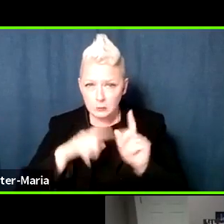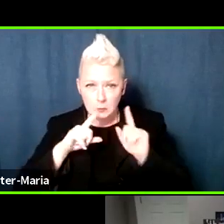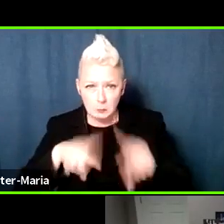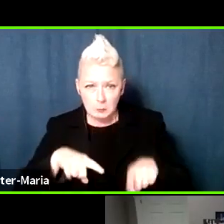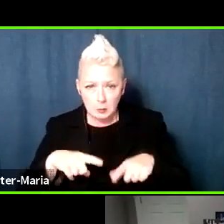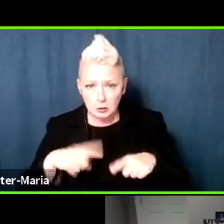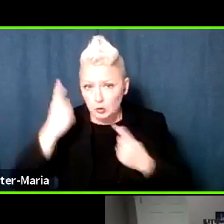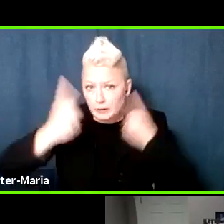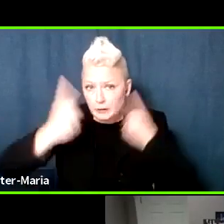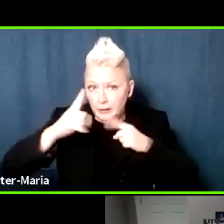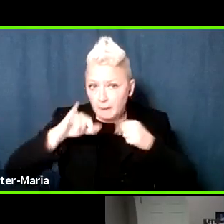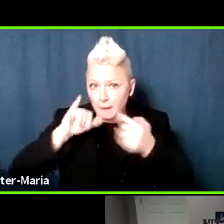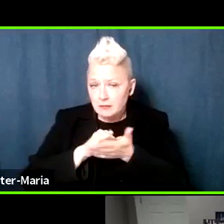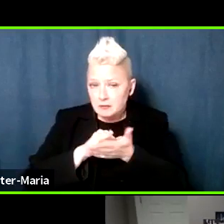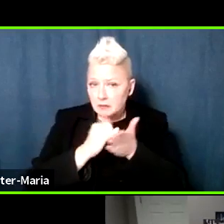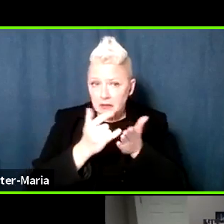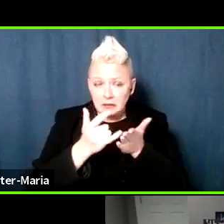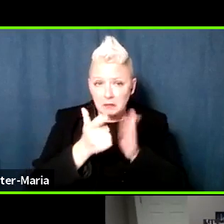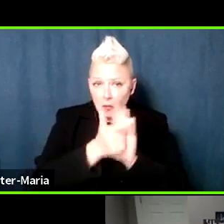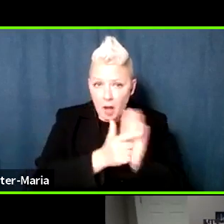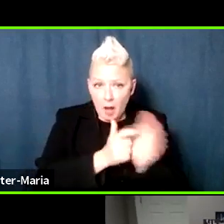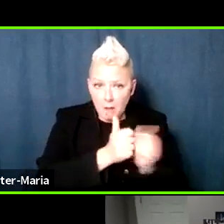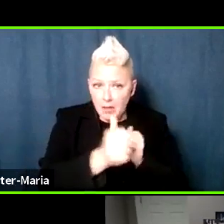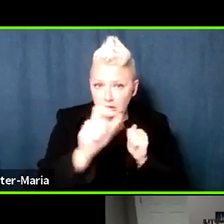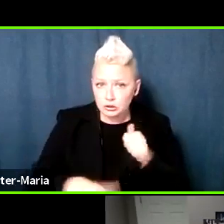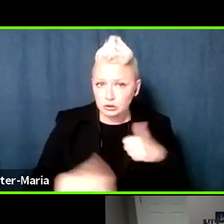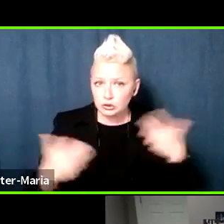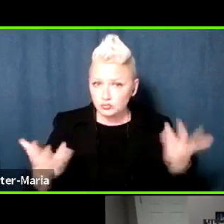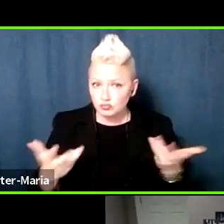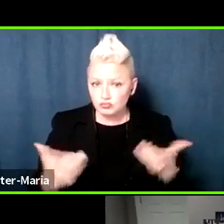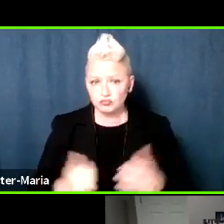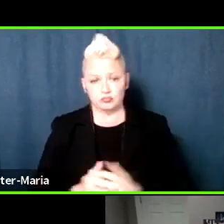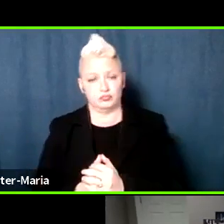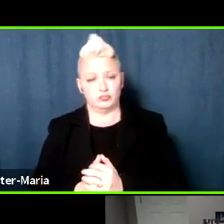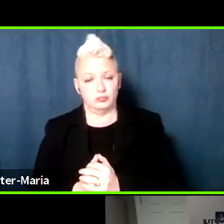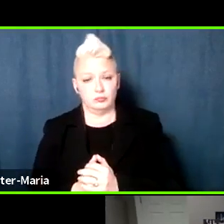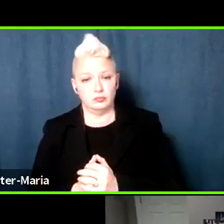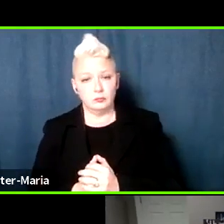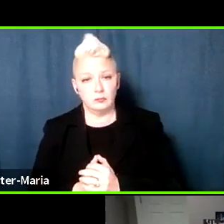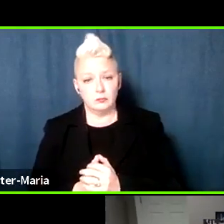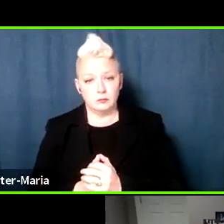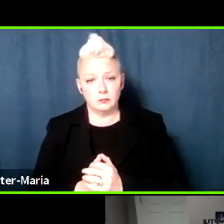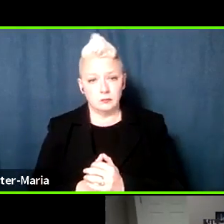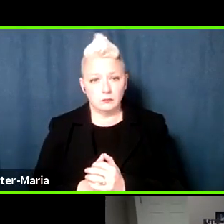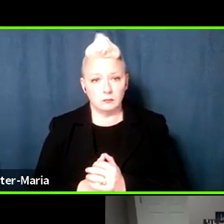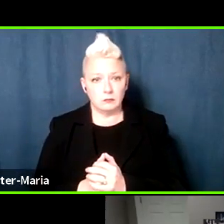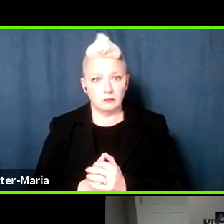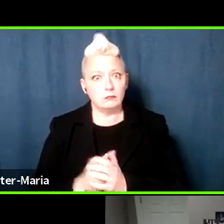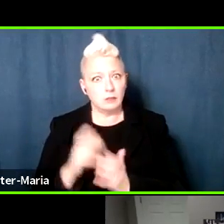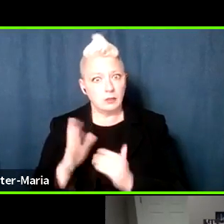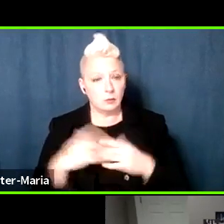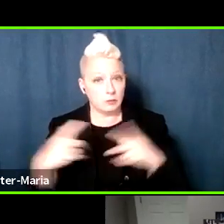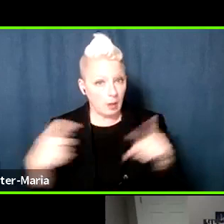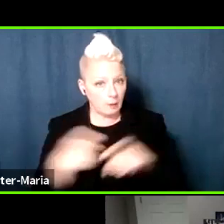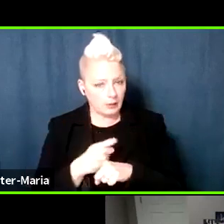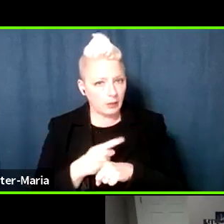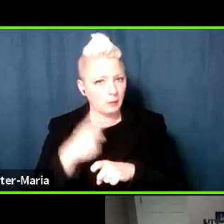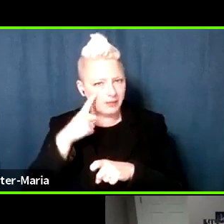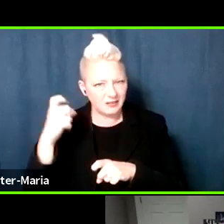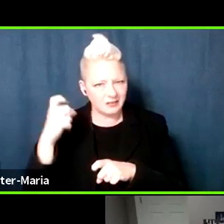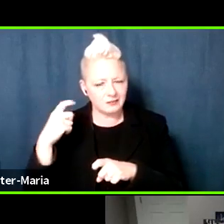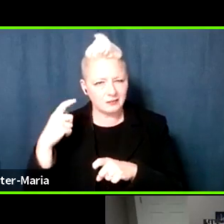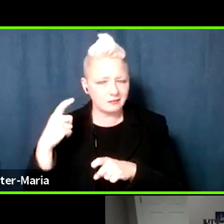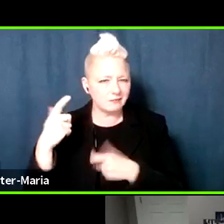think about that as something legislatively to consider going forward, even though it has, it's complicated because of the First Amendment